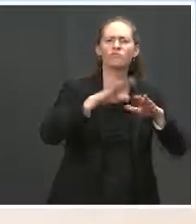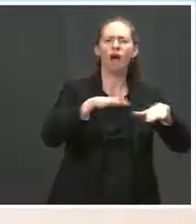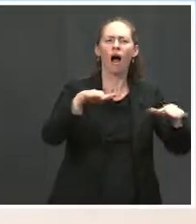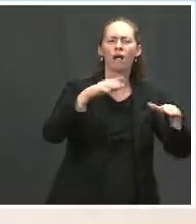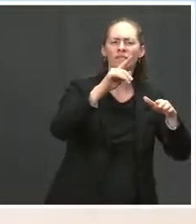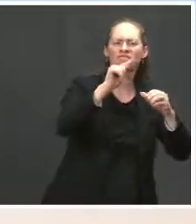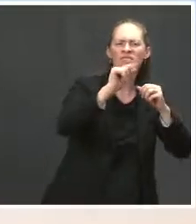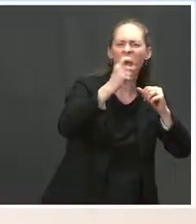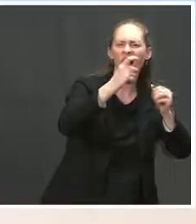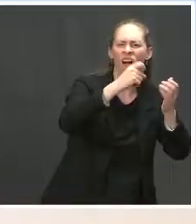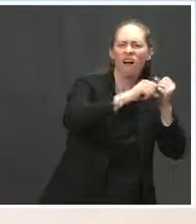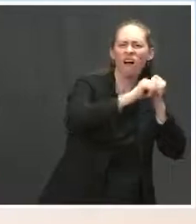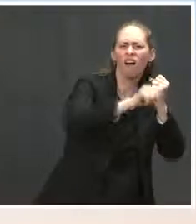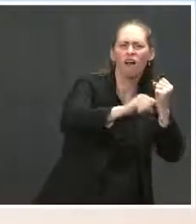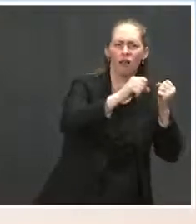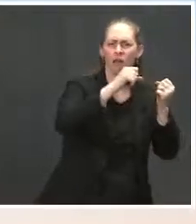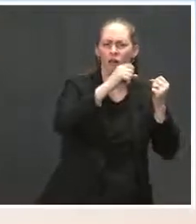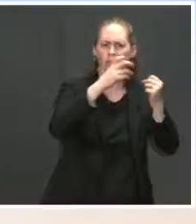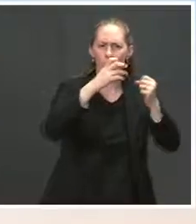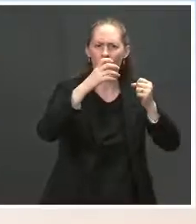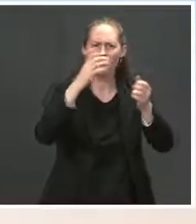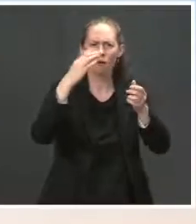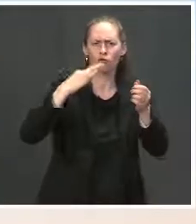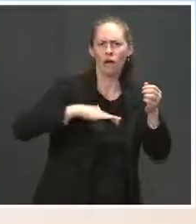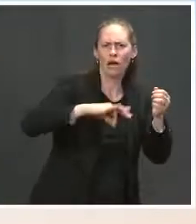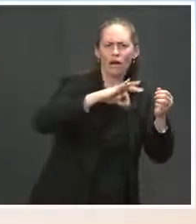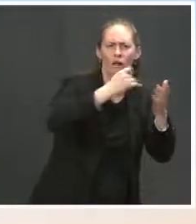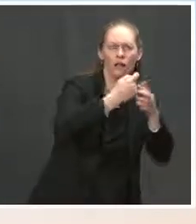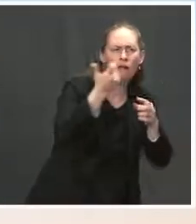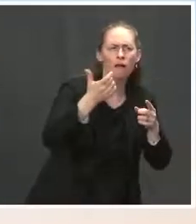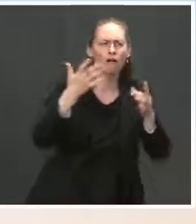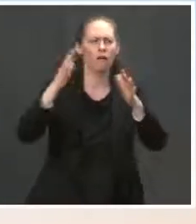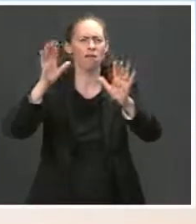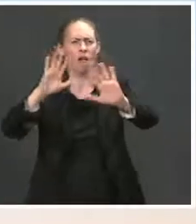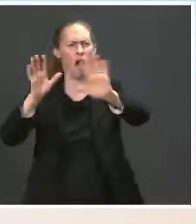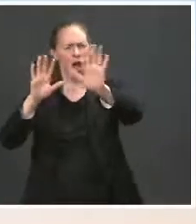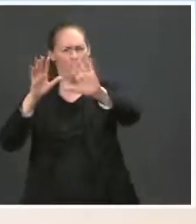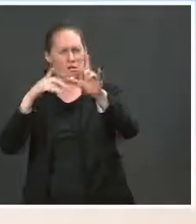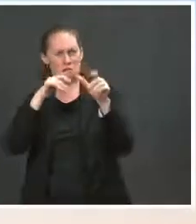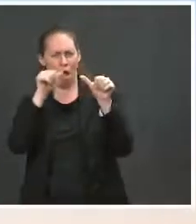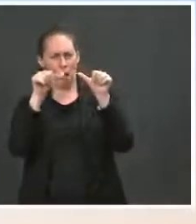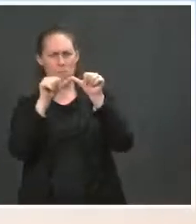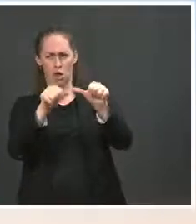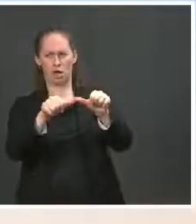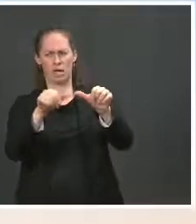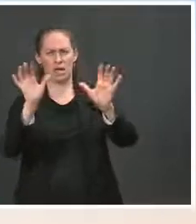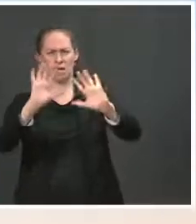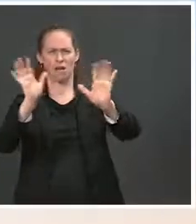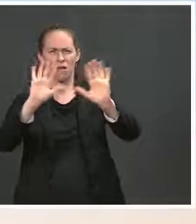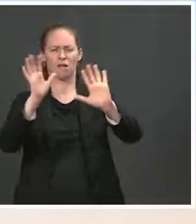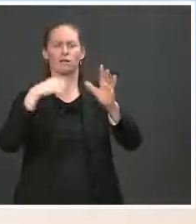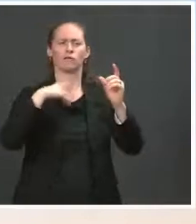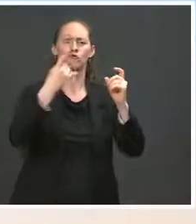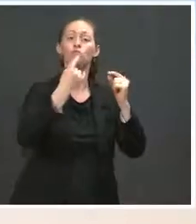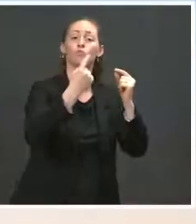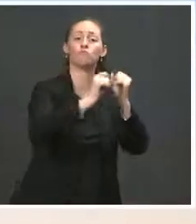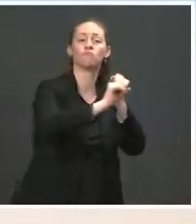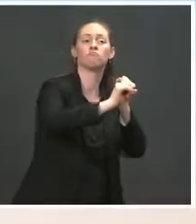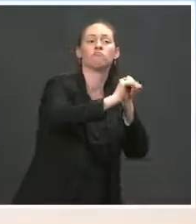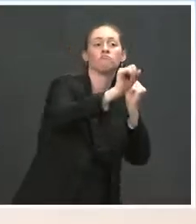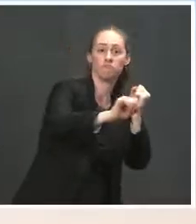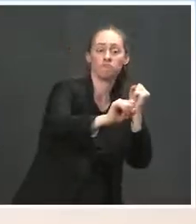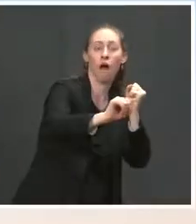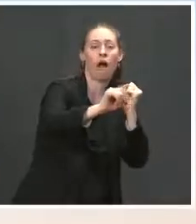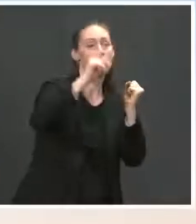Yeah. Well, it's not it's not permanent currently. Exactly. So are you extending it or making it permanent? Is that